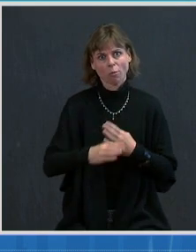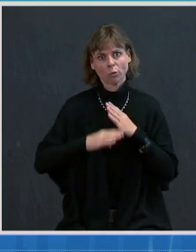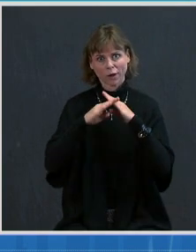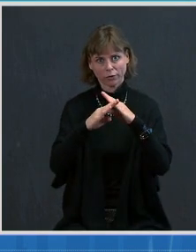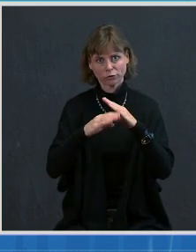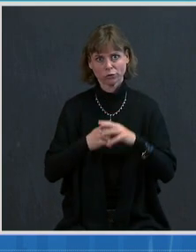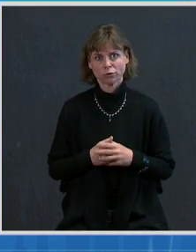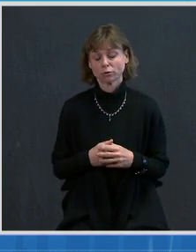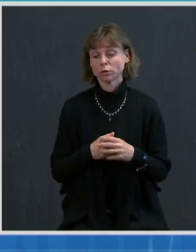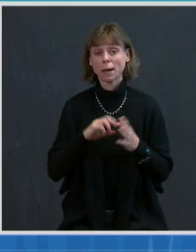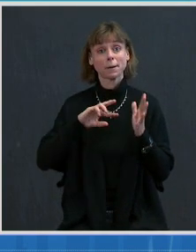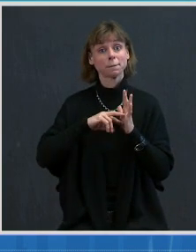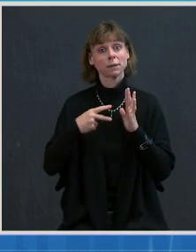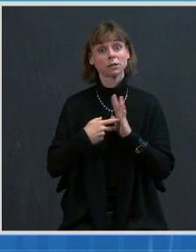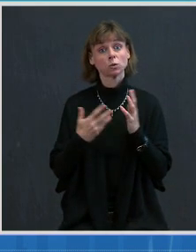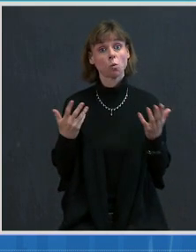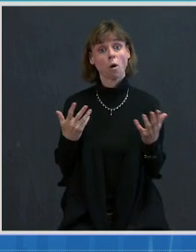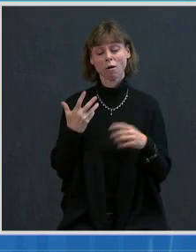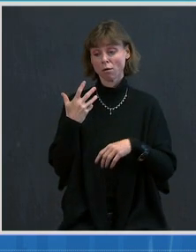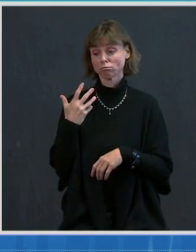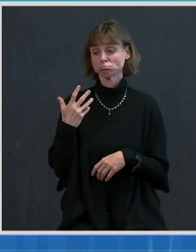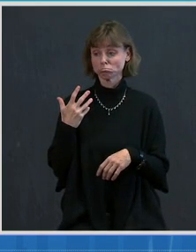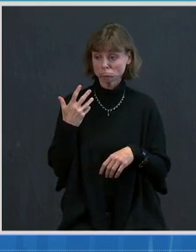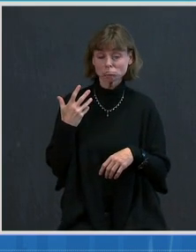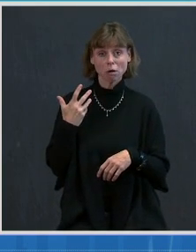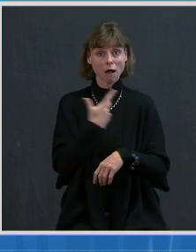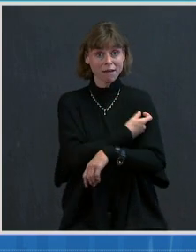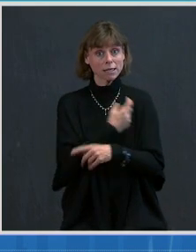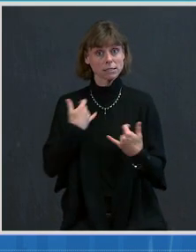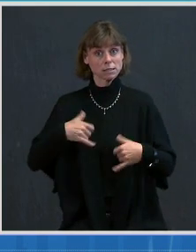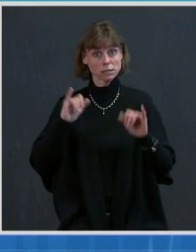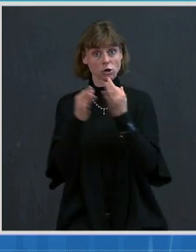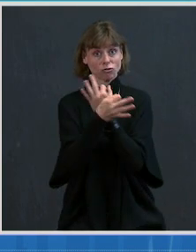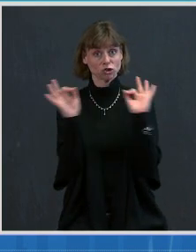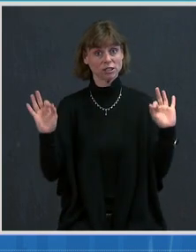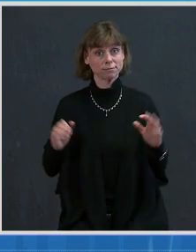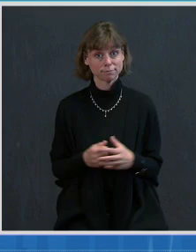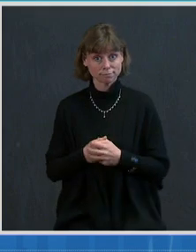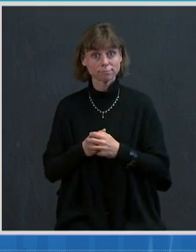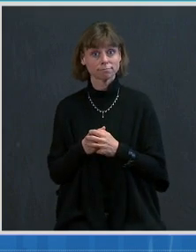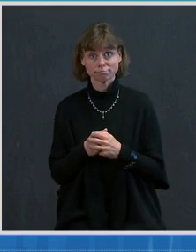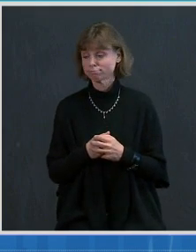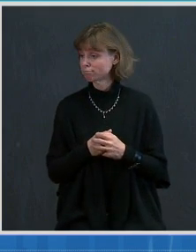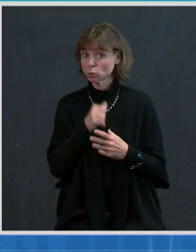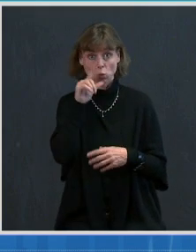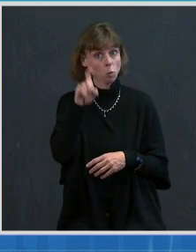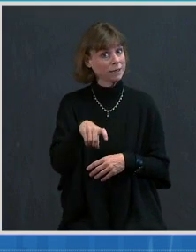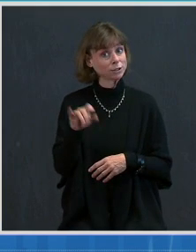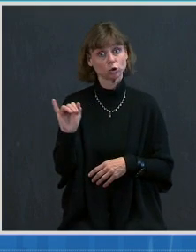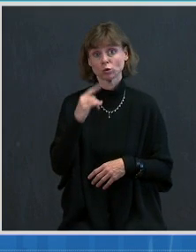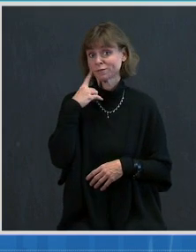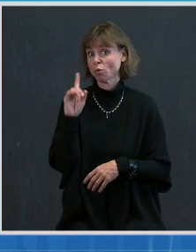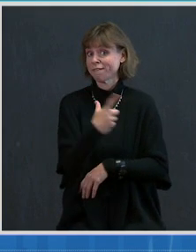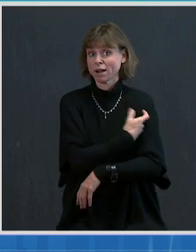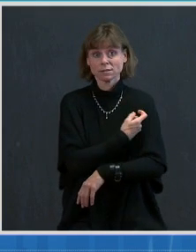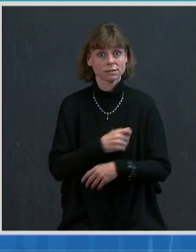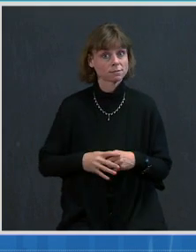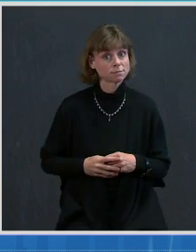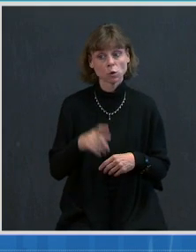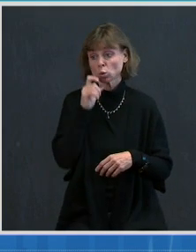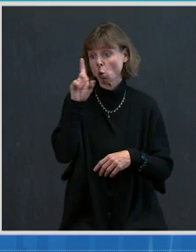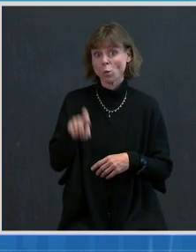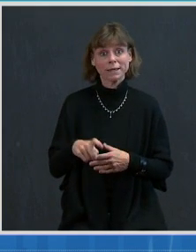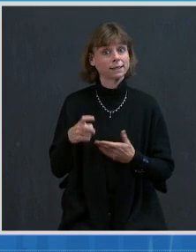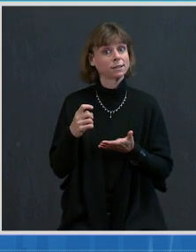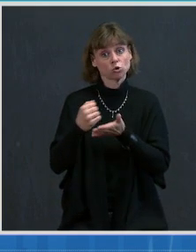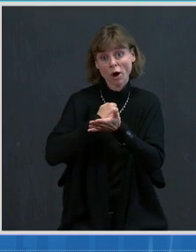first, it means that vaccines will continue to be free to you. You do not need insurance to get vaccinated. You do not need cash or a credit